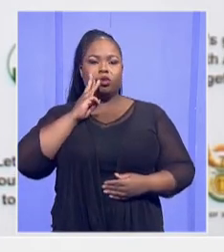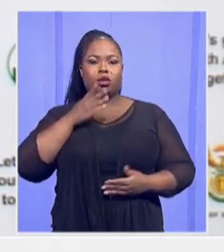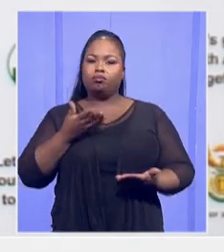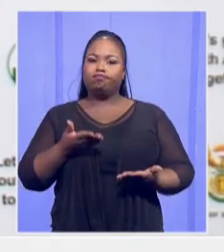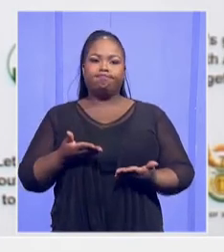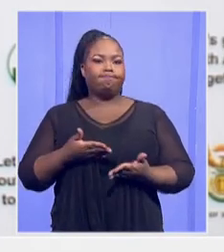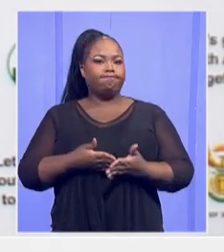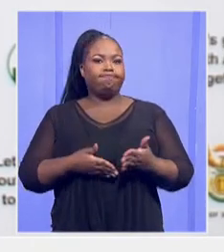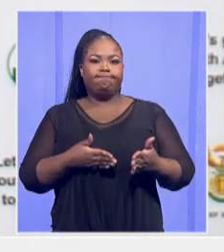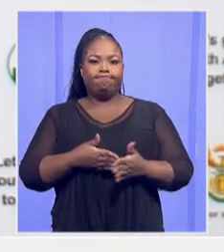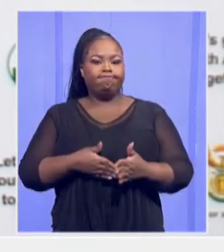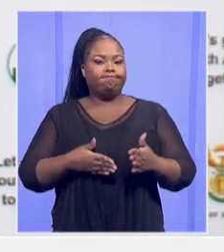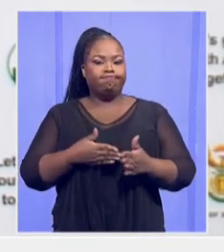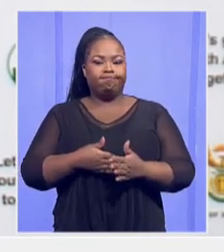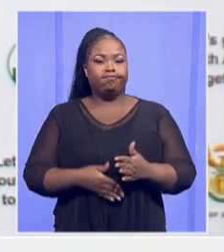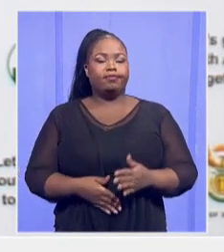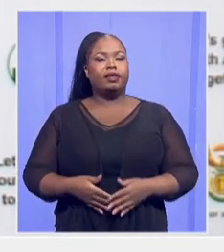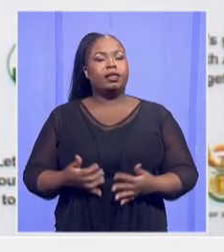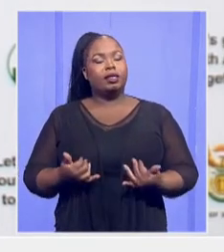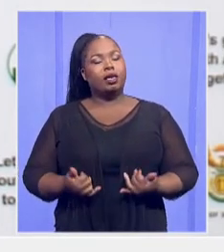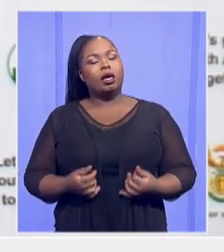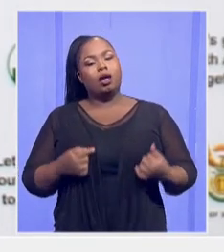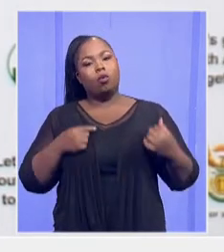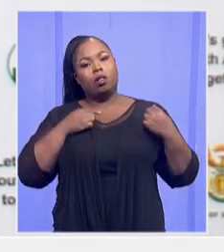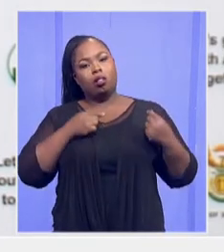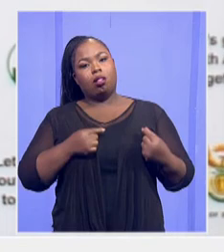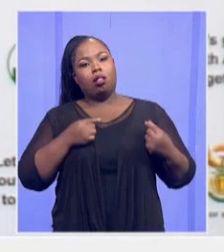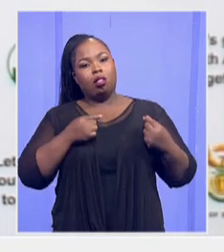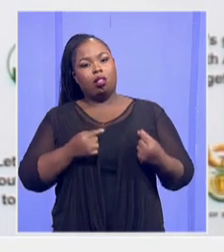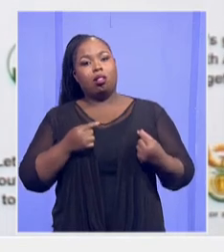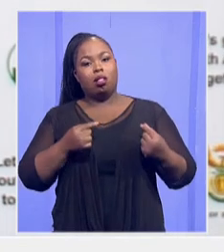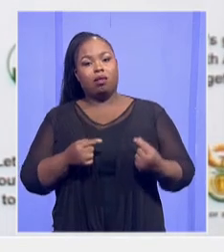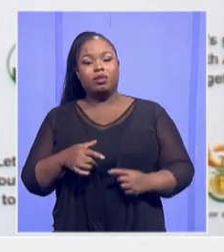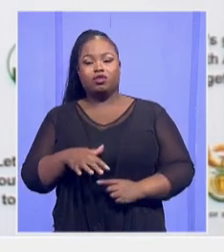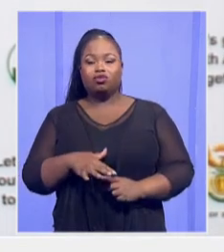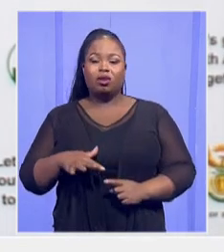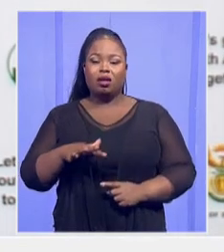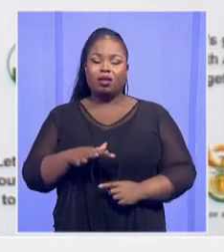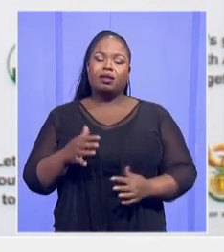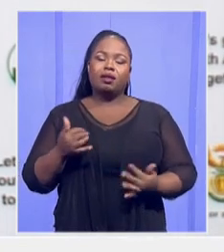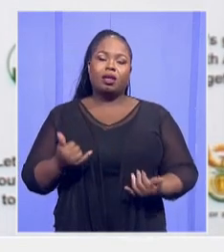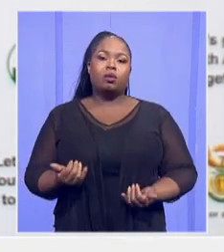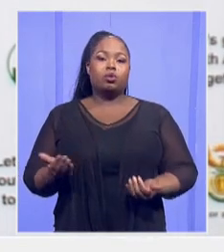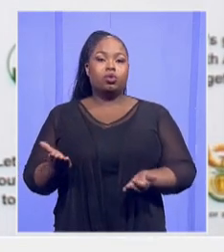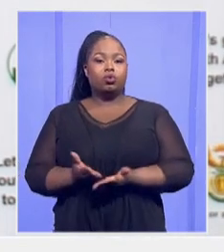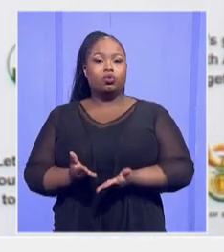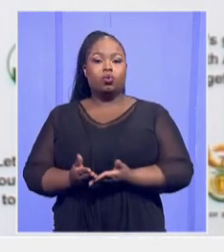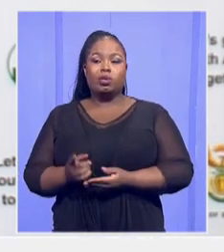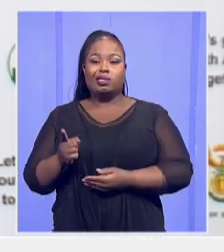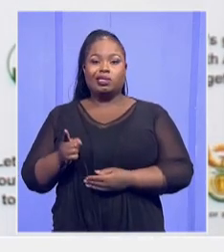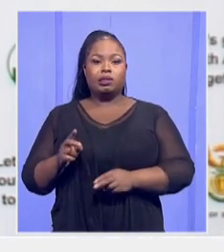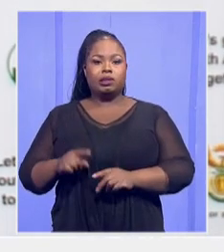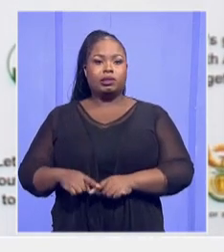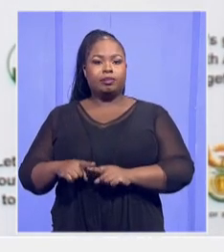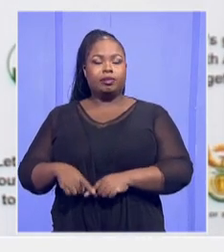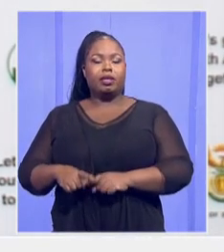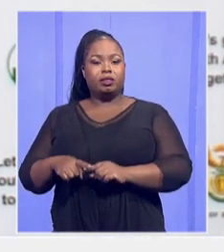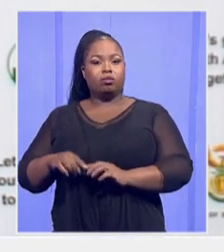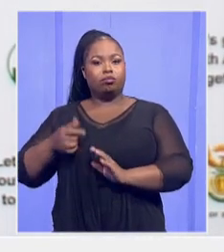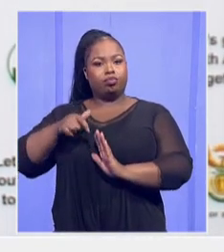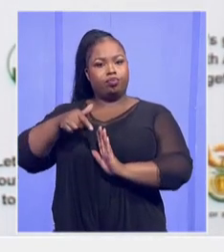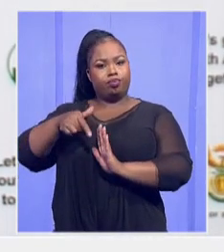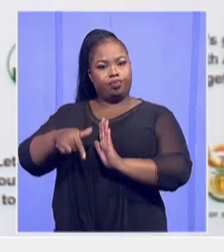We are now battling with a situation where we now have to move schools which depended on boreholes